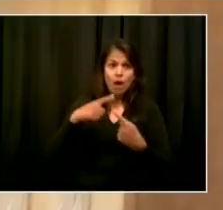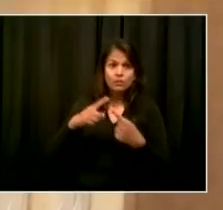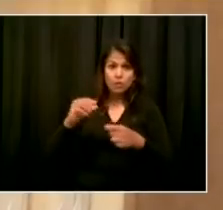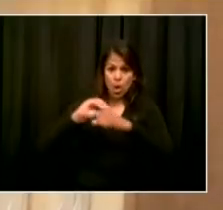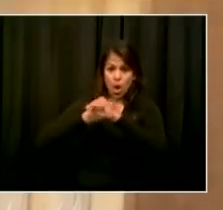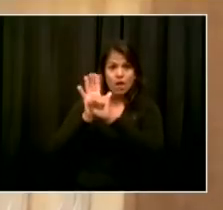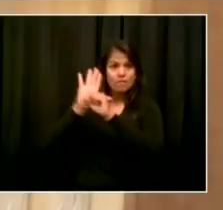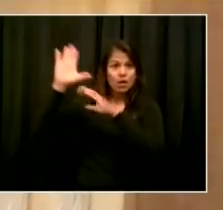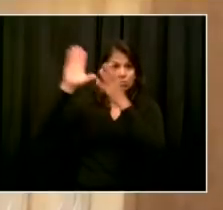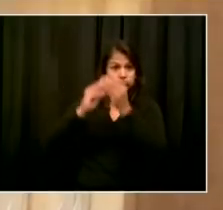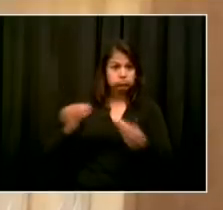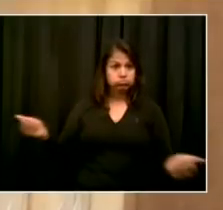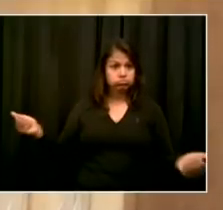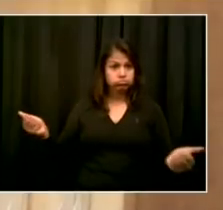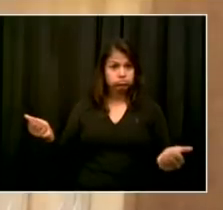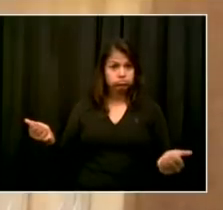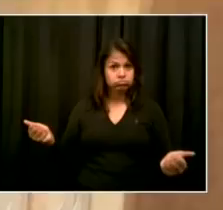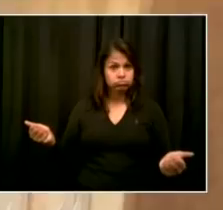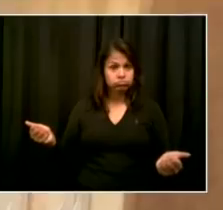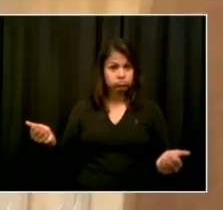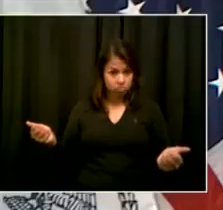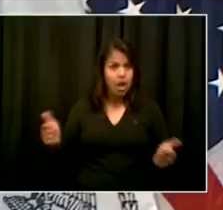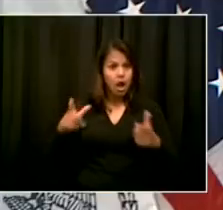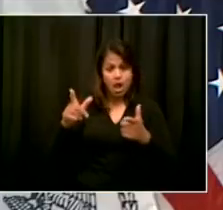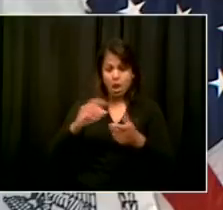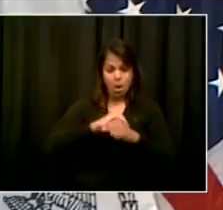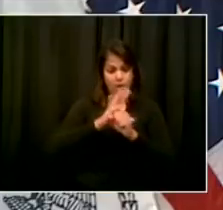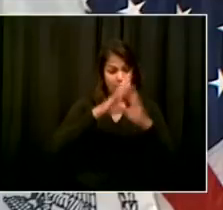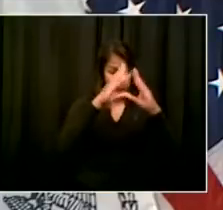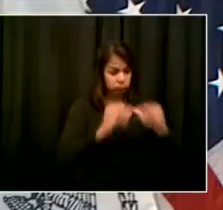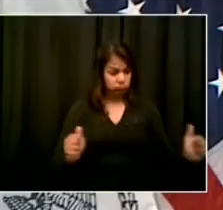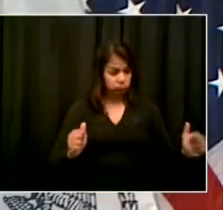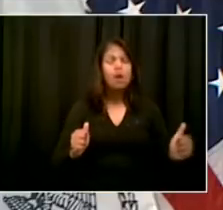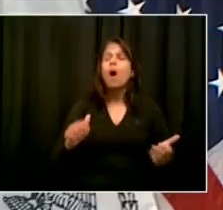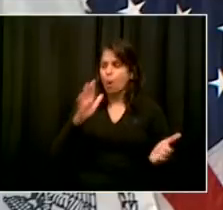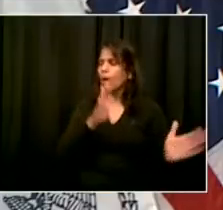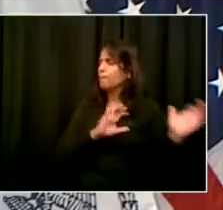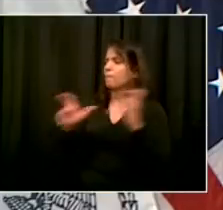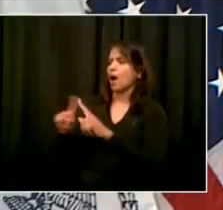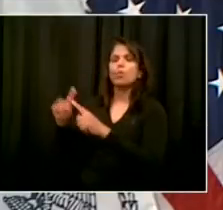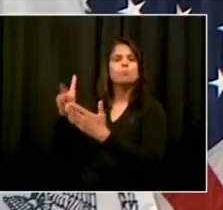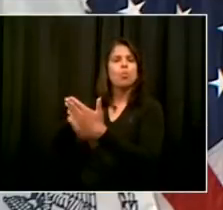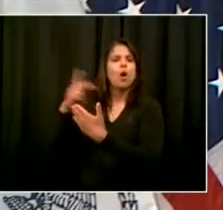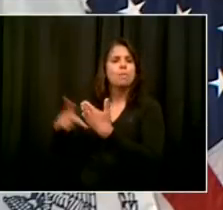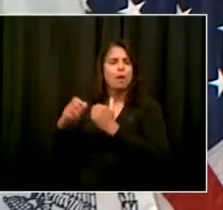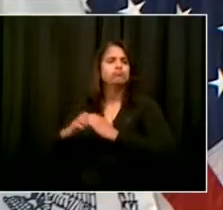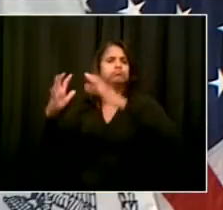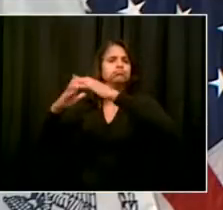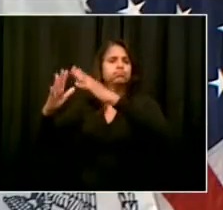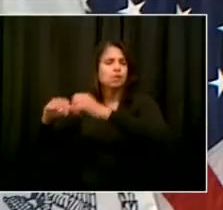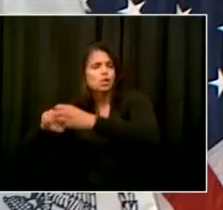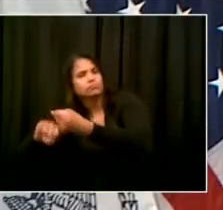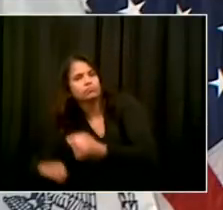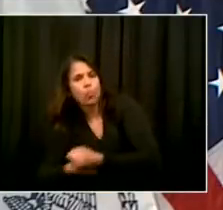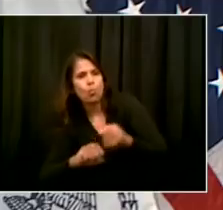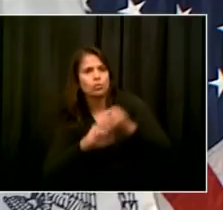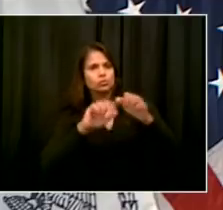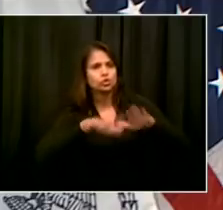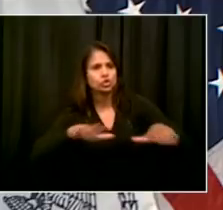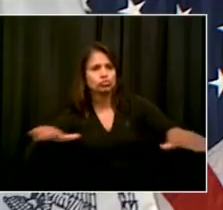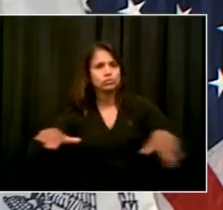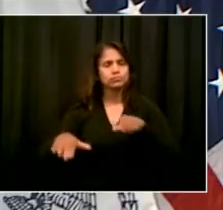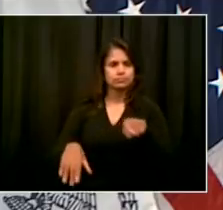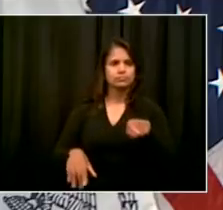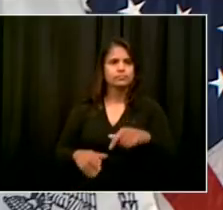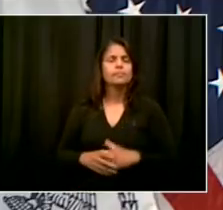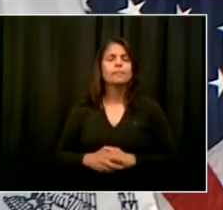allow us to be able to do this. Thank you. Go ahead, Joaf. Okay, thanks for that. On a different issue,